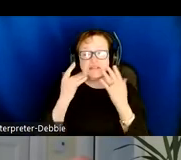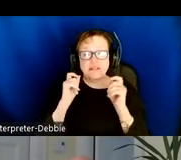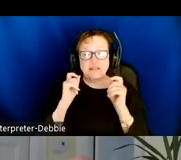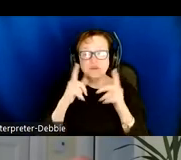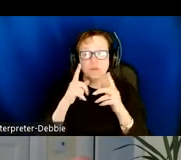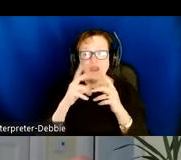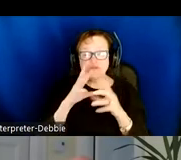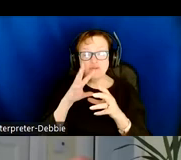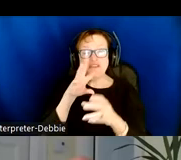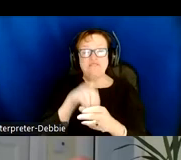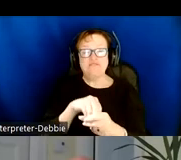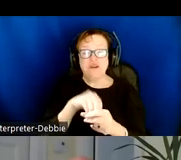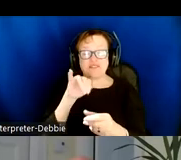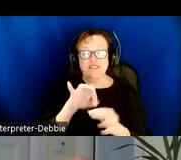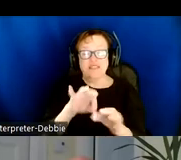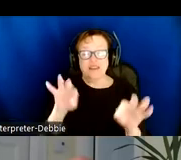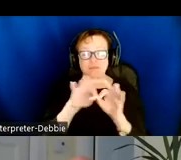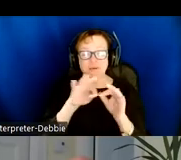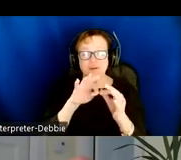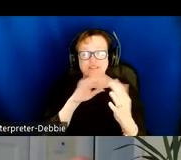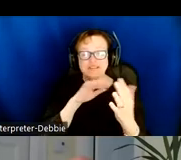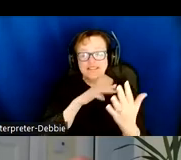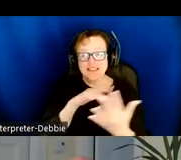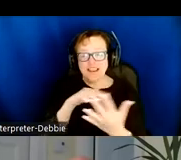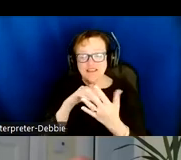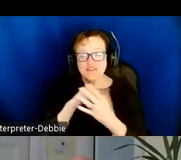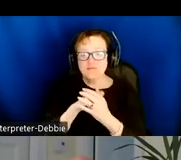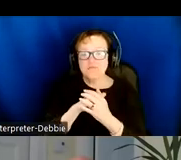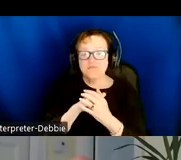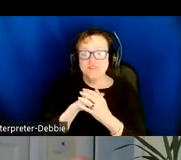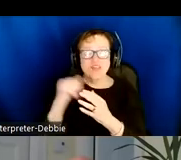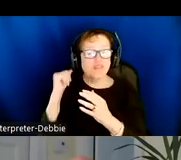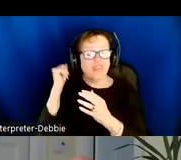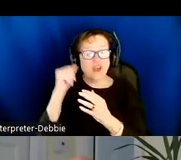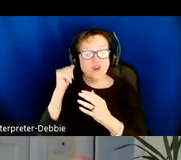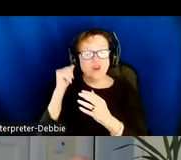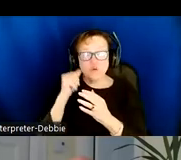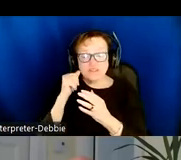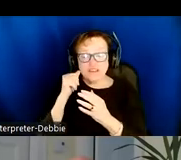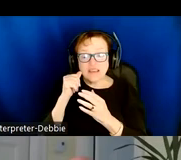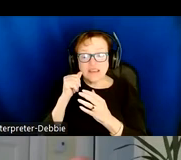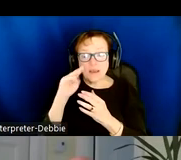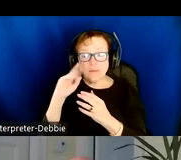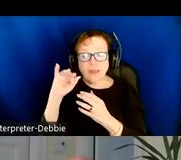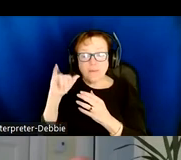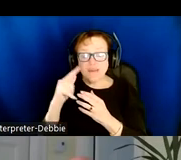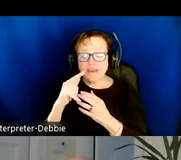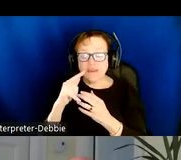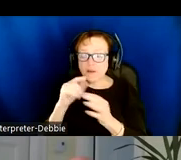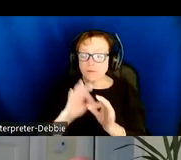such an important study. I thought the acoustic mapping was a pivotal piece